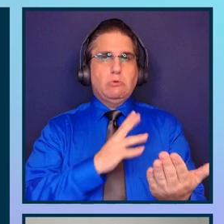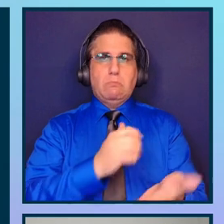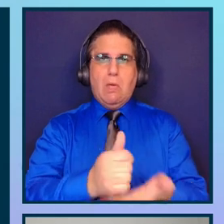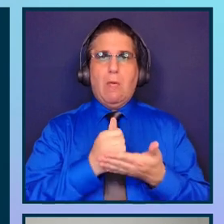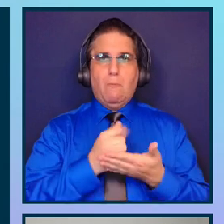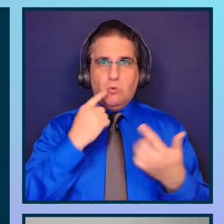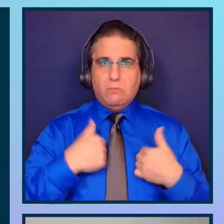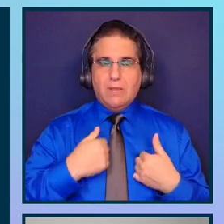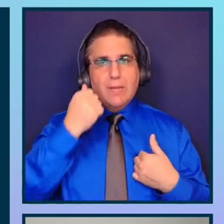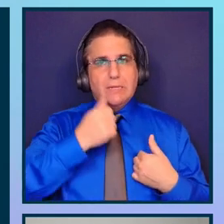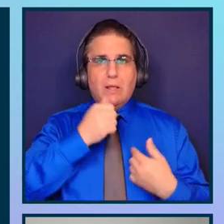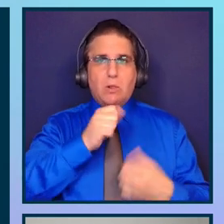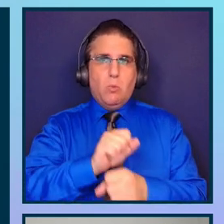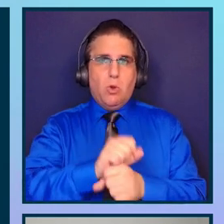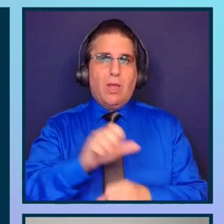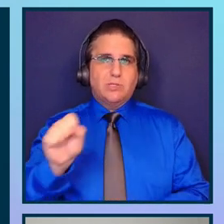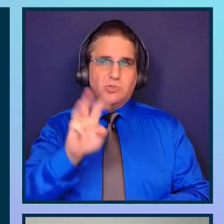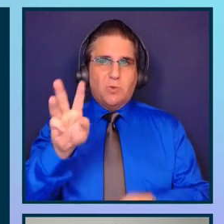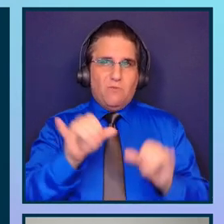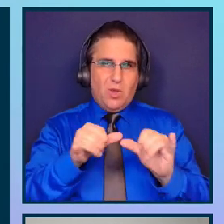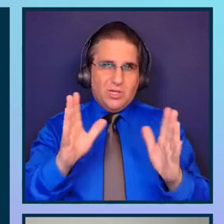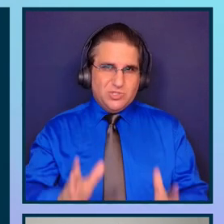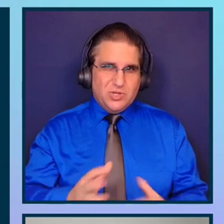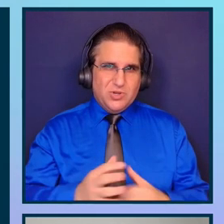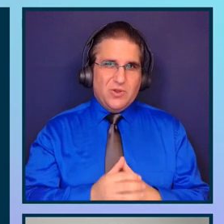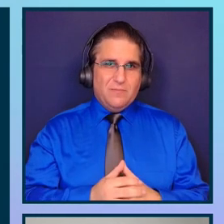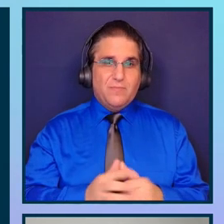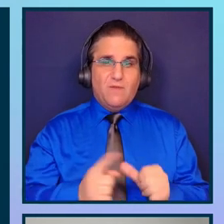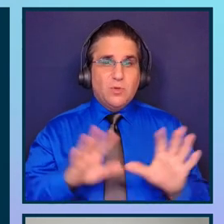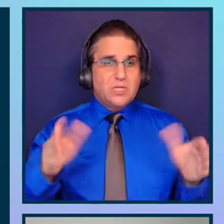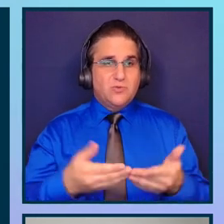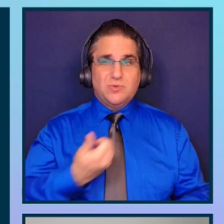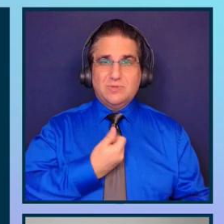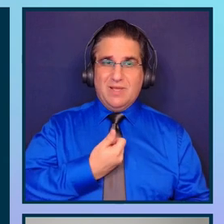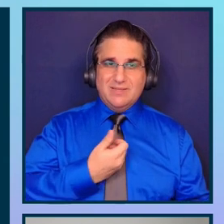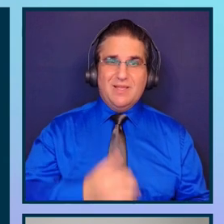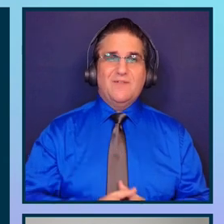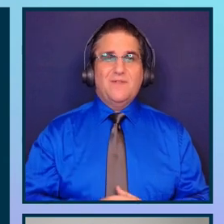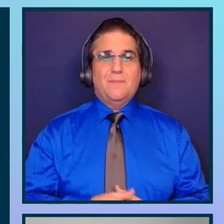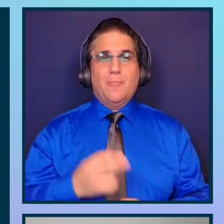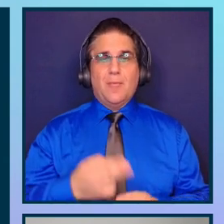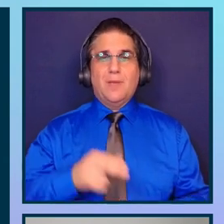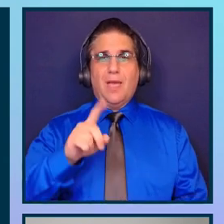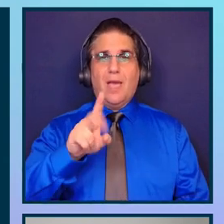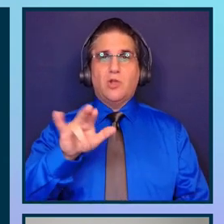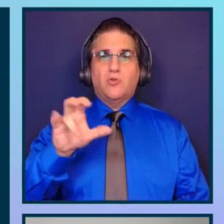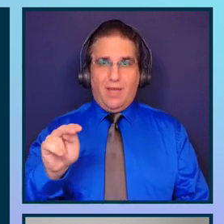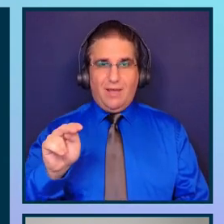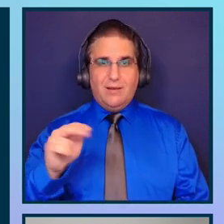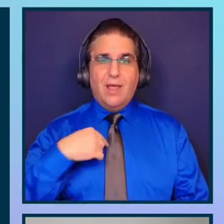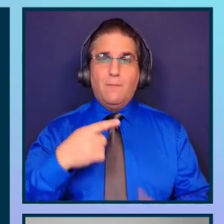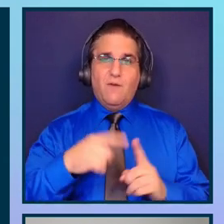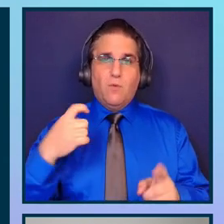my daily work as a software engineer. But let me introduce myself first. My name is Adrián. I'm